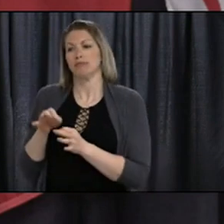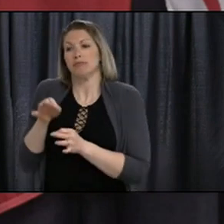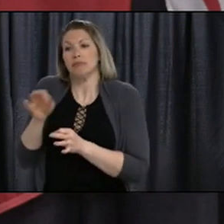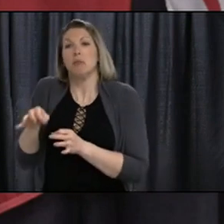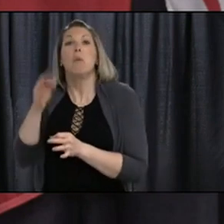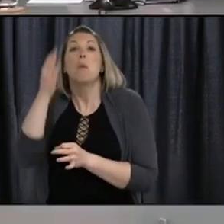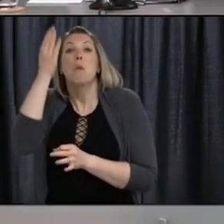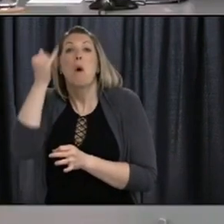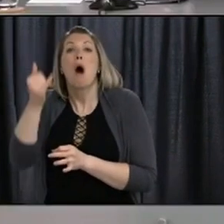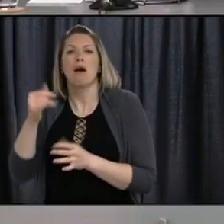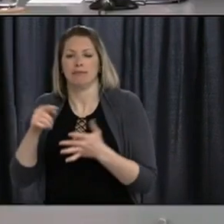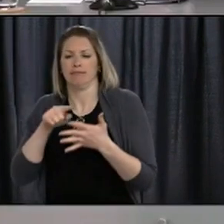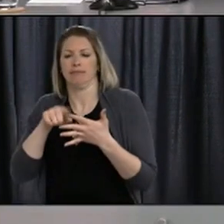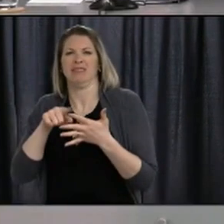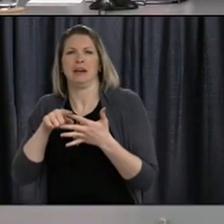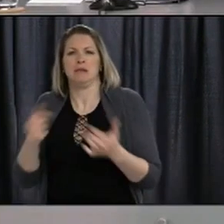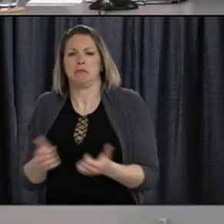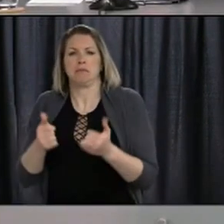Okay.